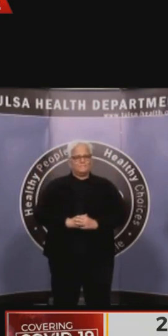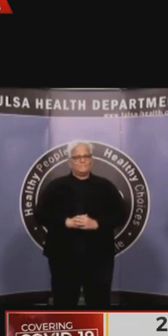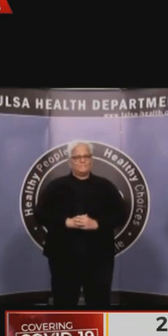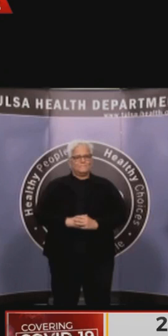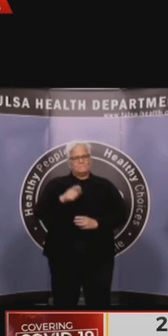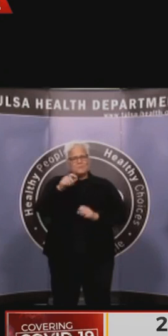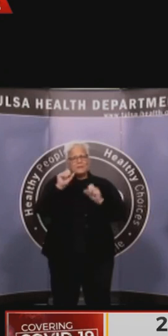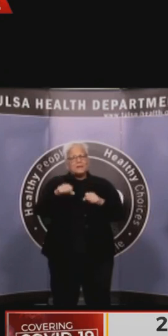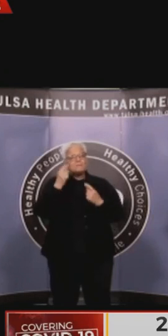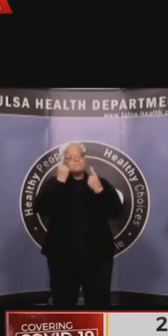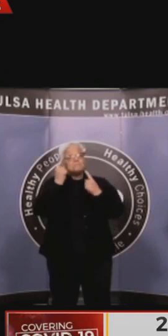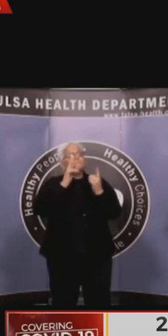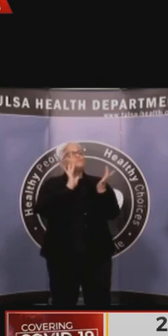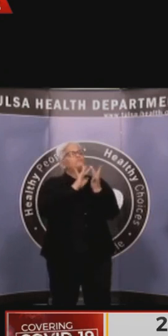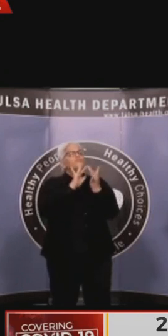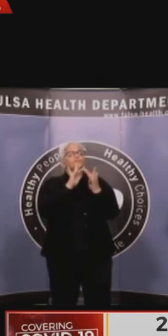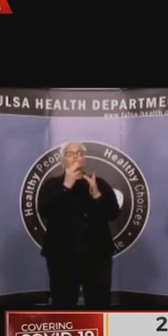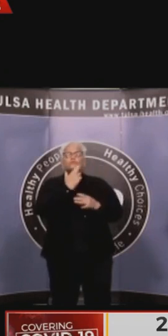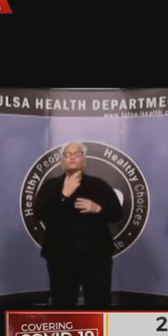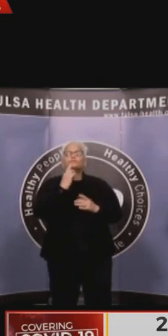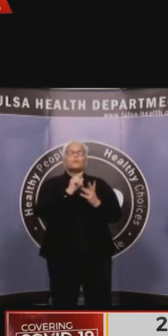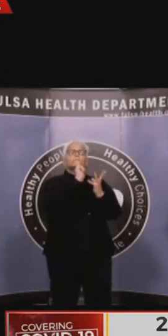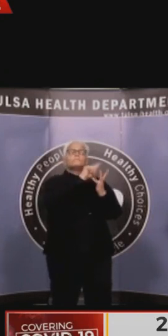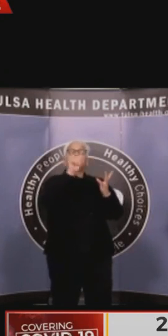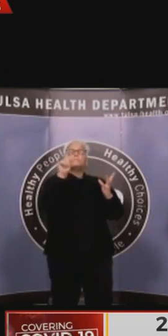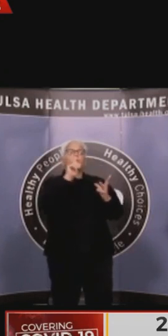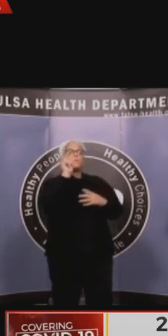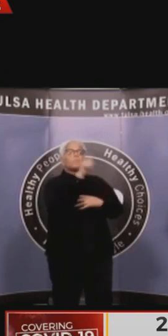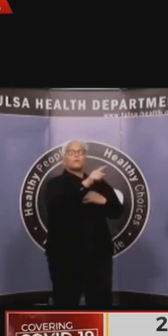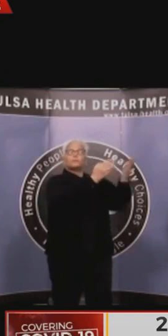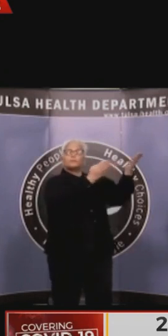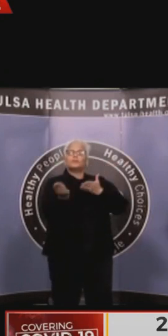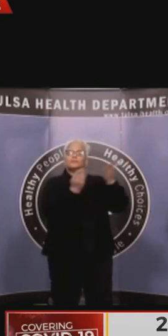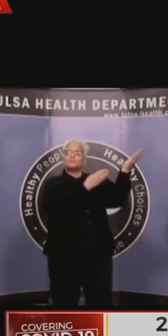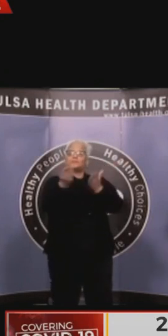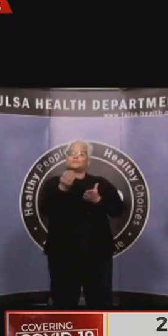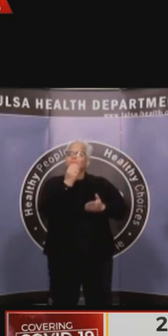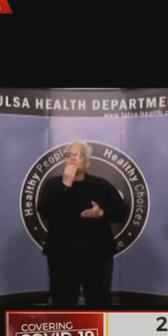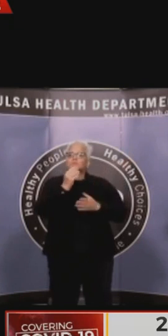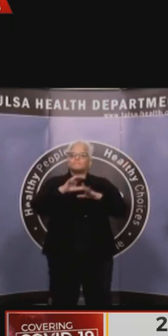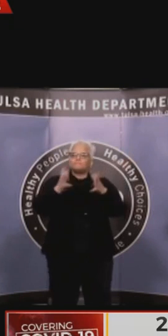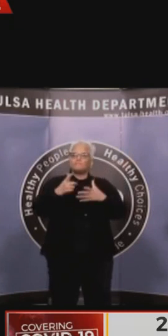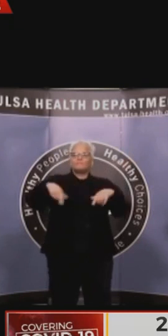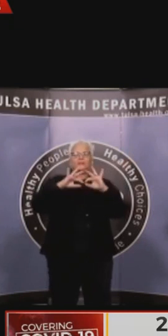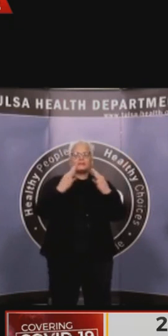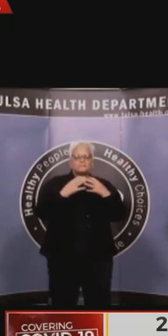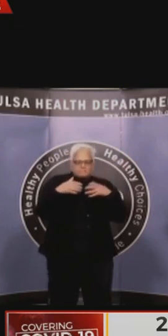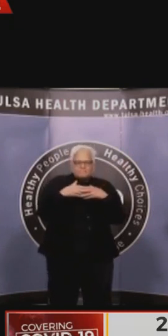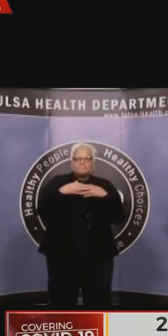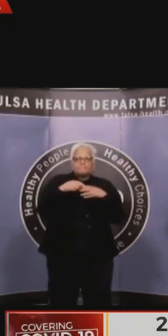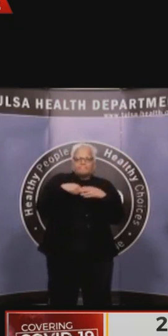nose with a cloth face cover when around others, including when you have to go out in public and stay at least six feet away from others.